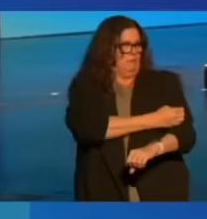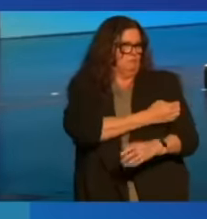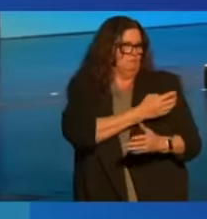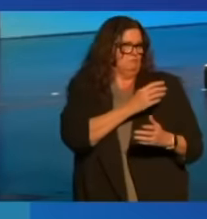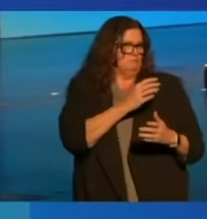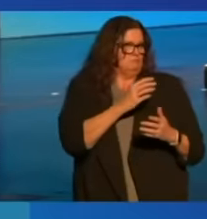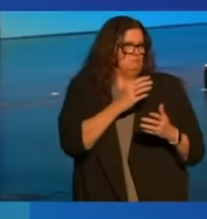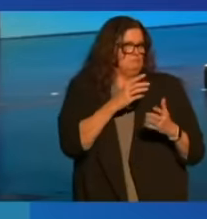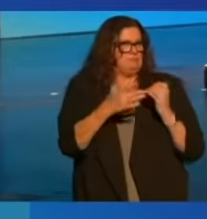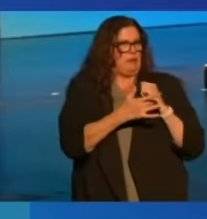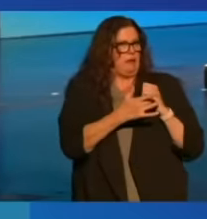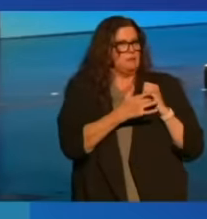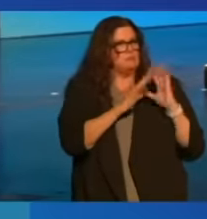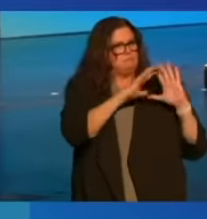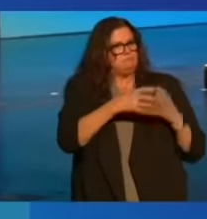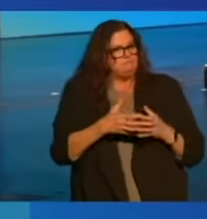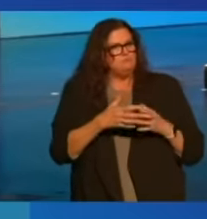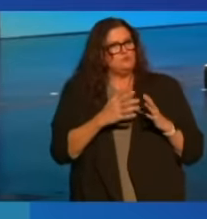to the global south.